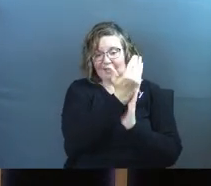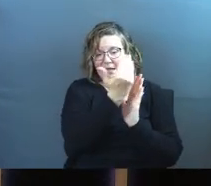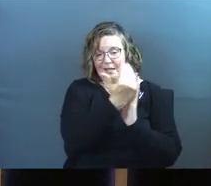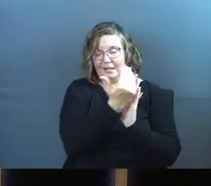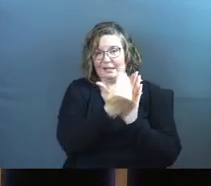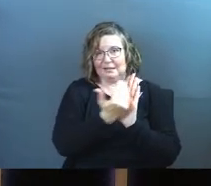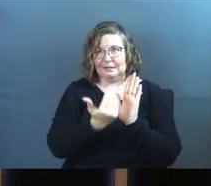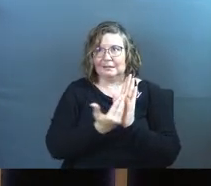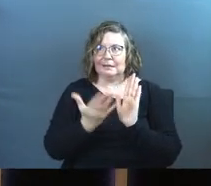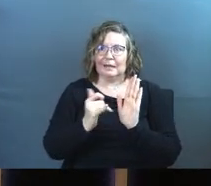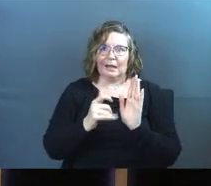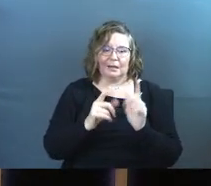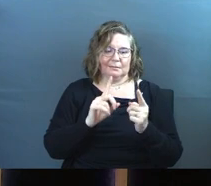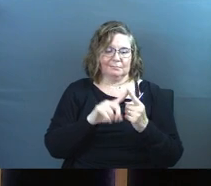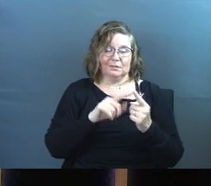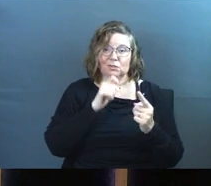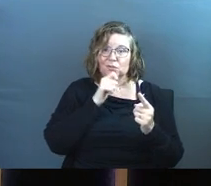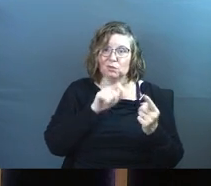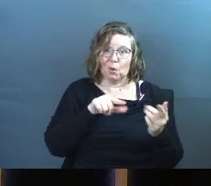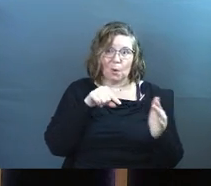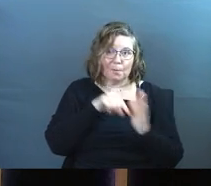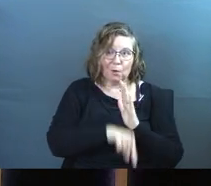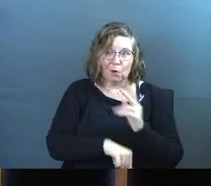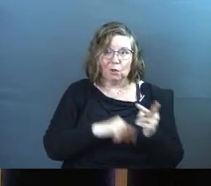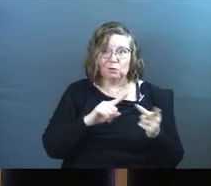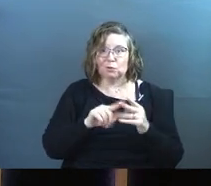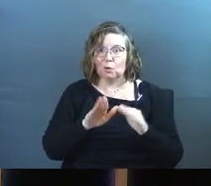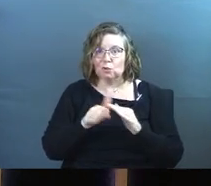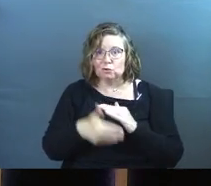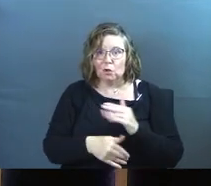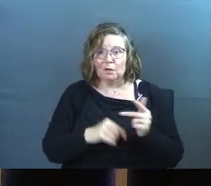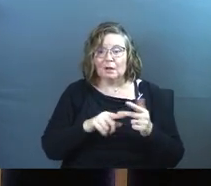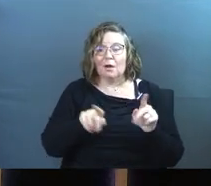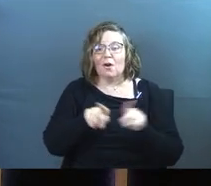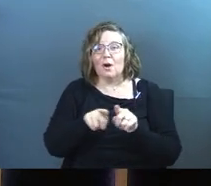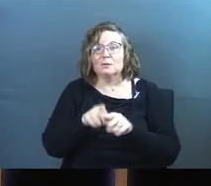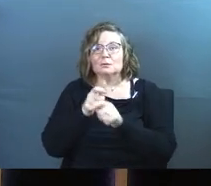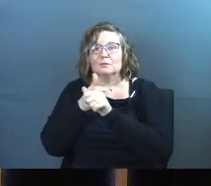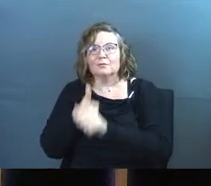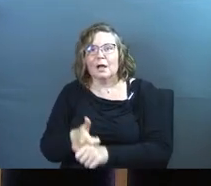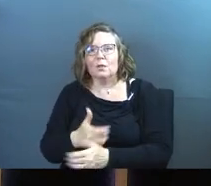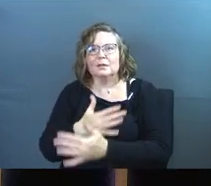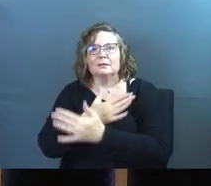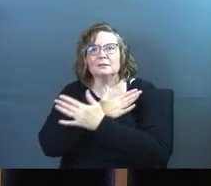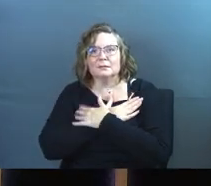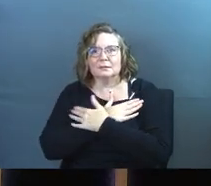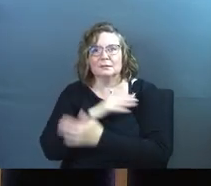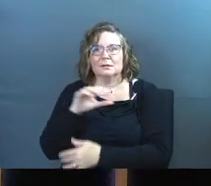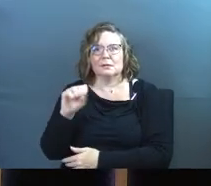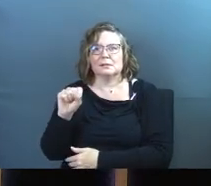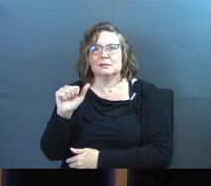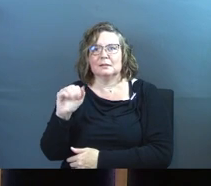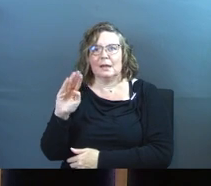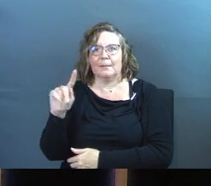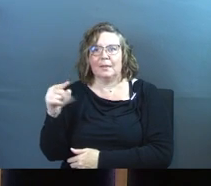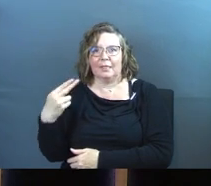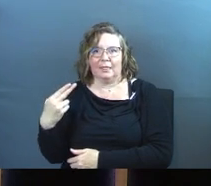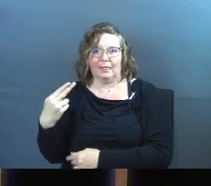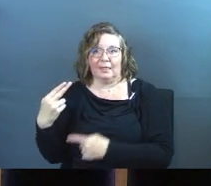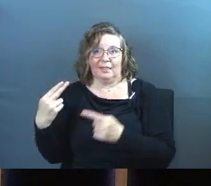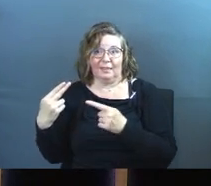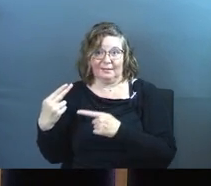Ten Commandments are things like do not murder, do not commit adultery, and also keep the Sabbath. Keep the Sabbath.